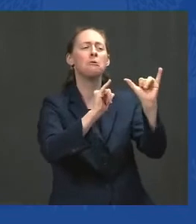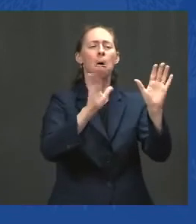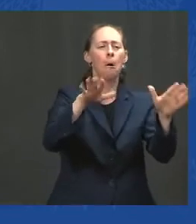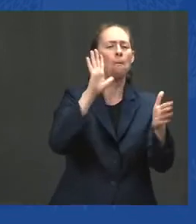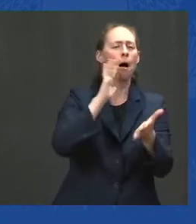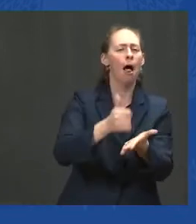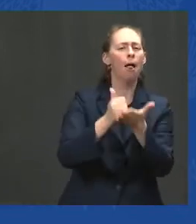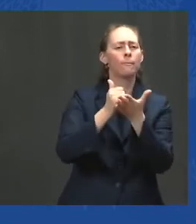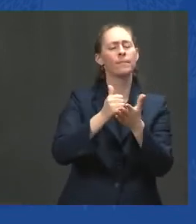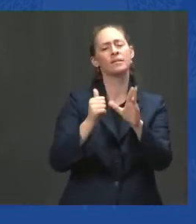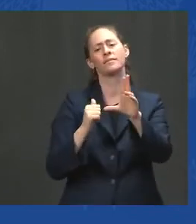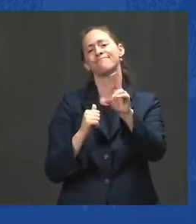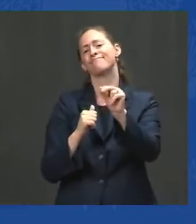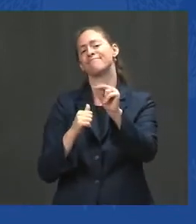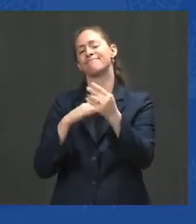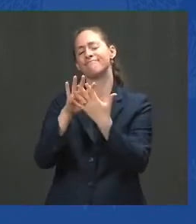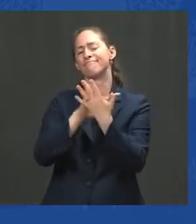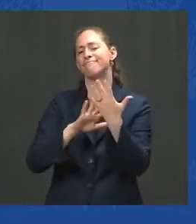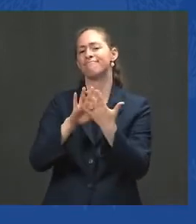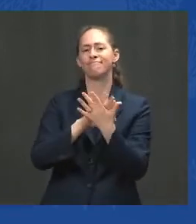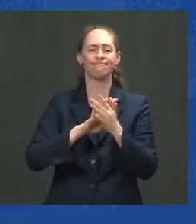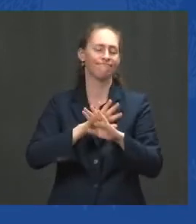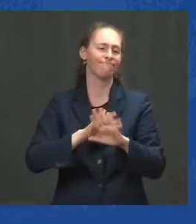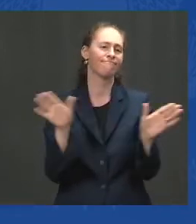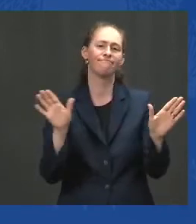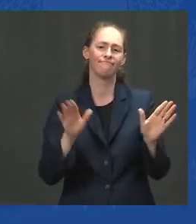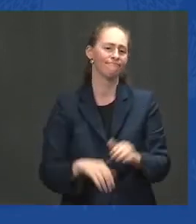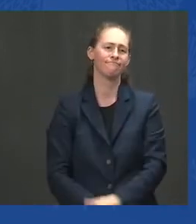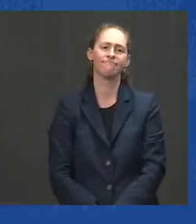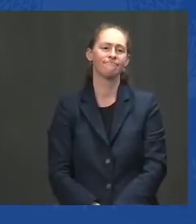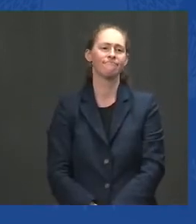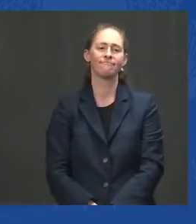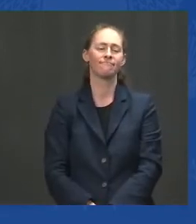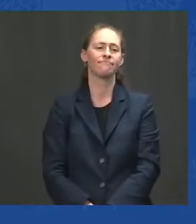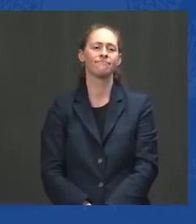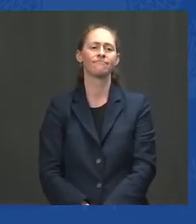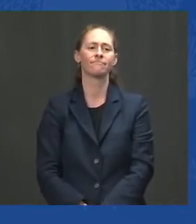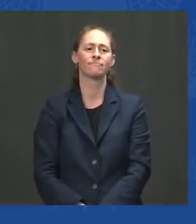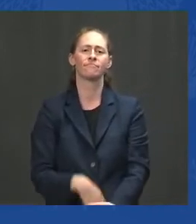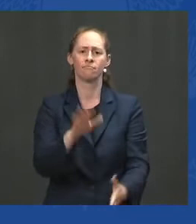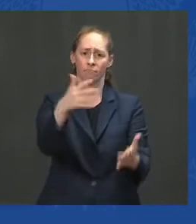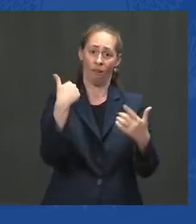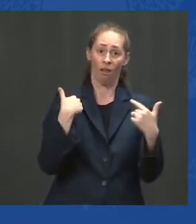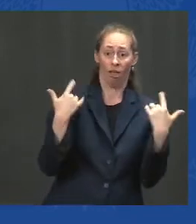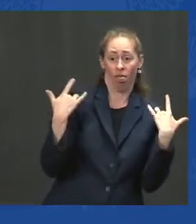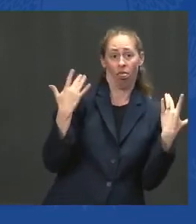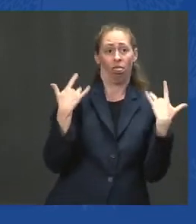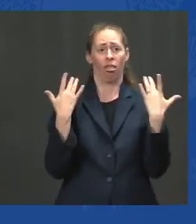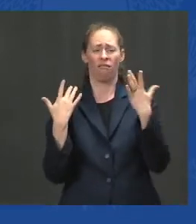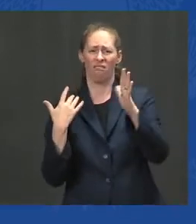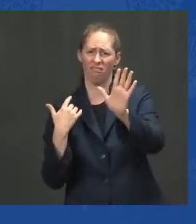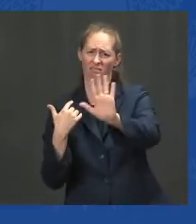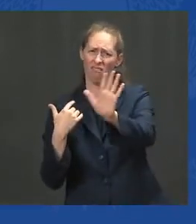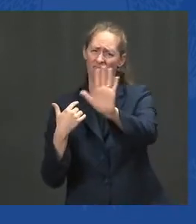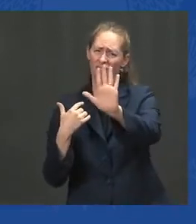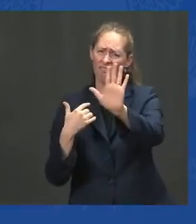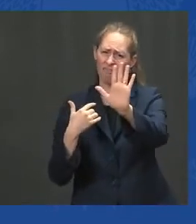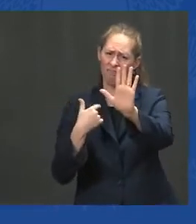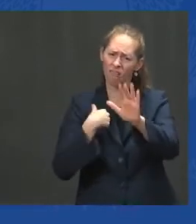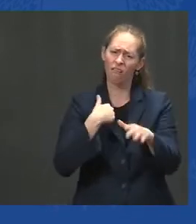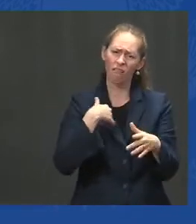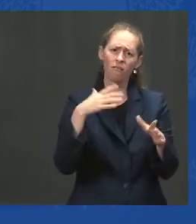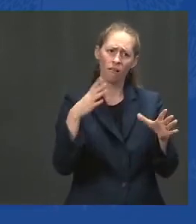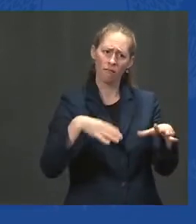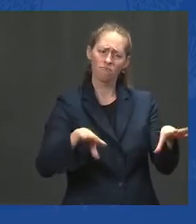nor will I shrink from my share of responsibility for where we are today and how we must move forward from here.